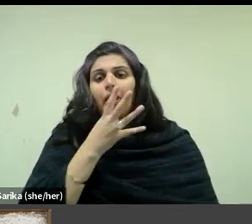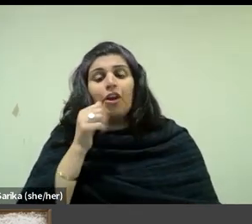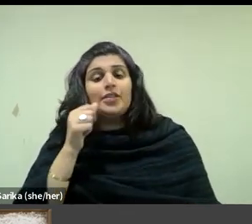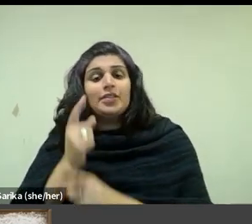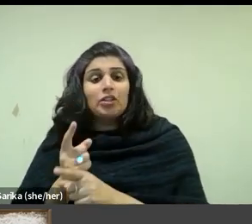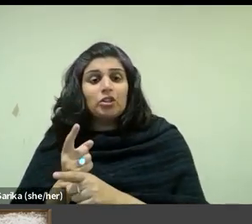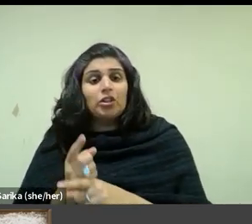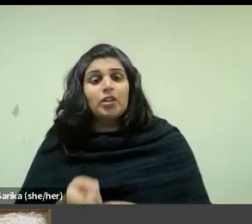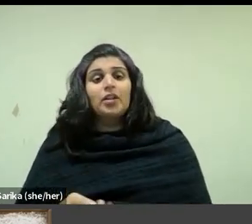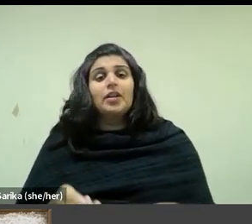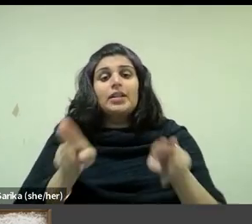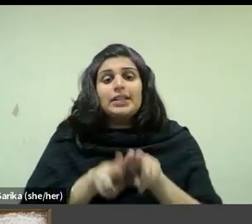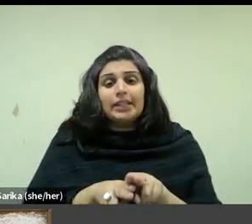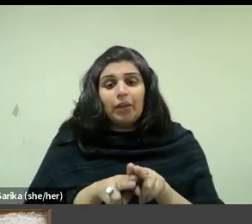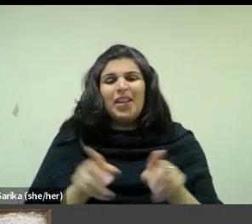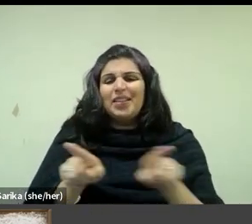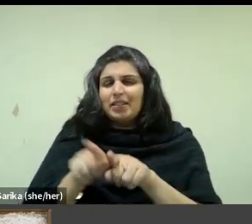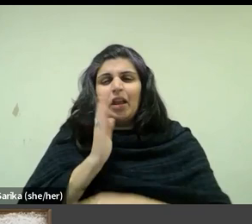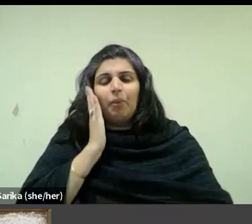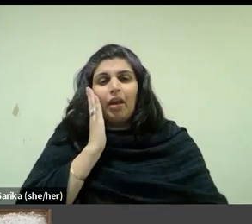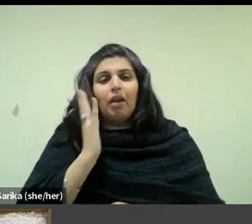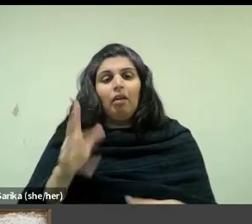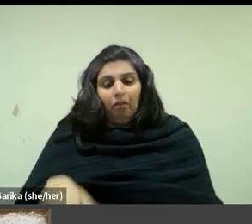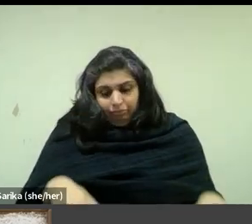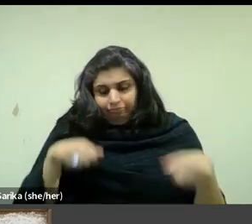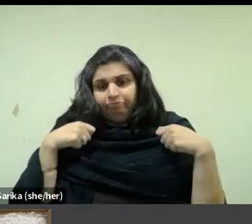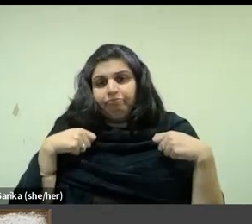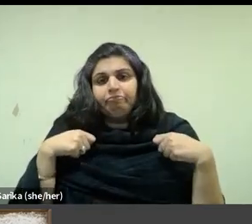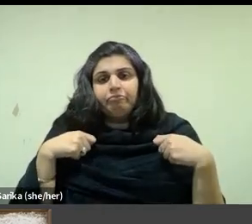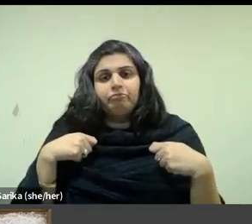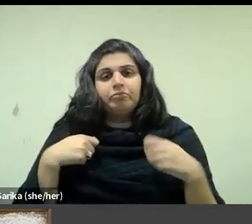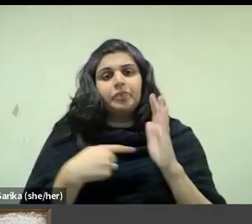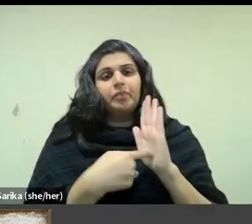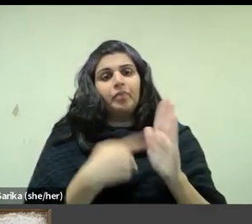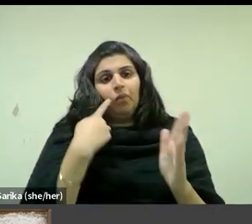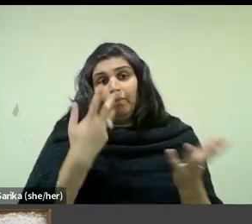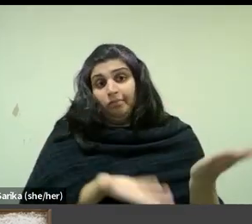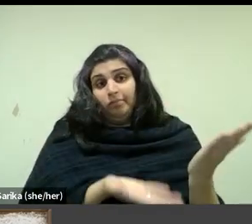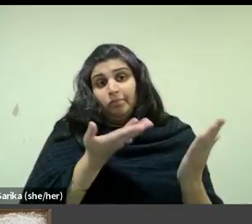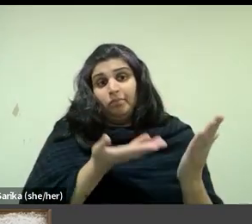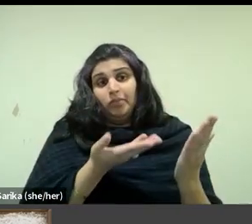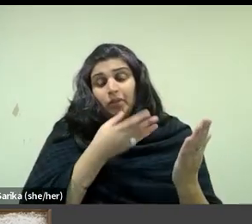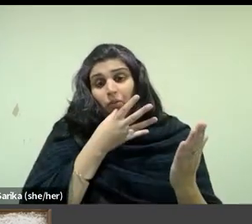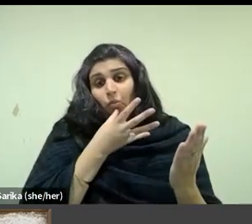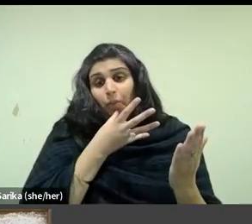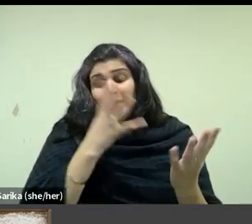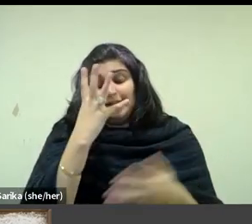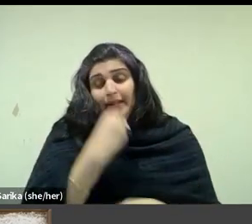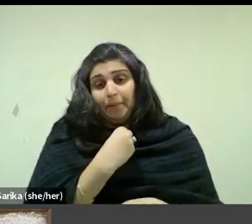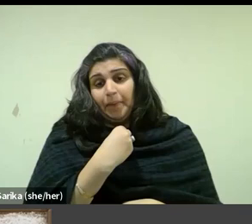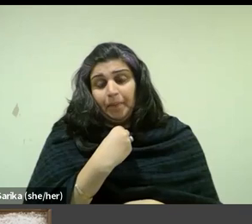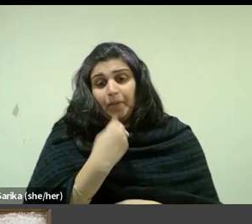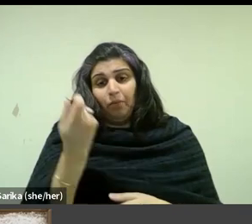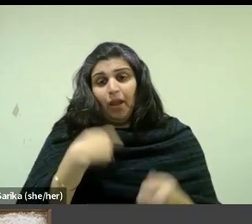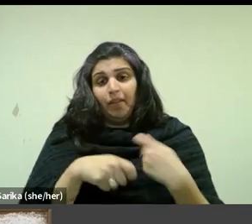the sleeping body covered almost entirely by bedding and revealed for what it is, a woman sleeping, rather